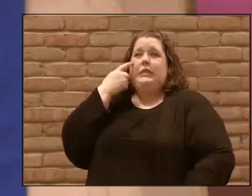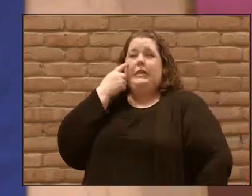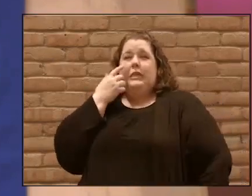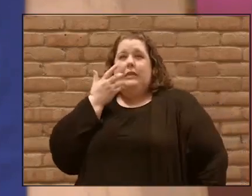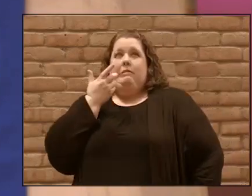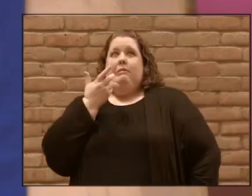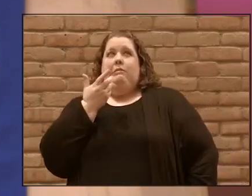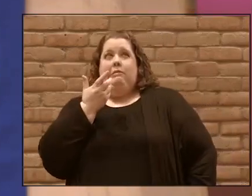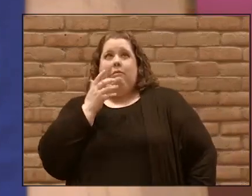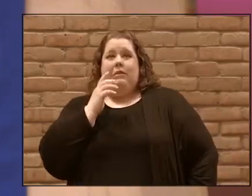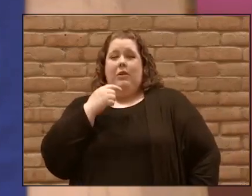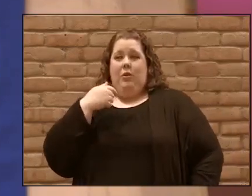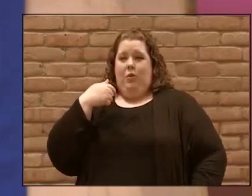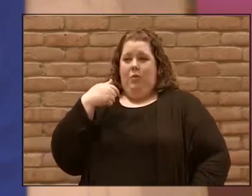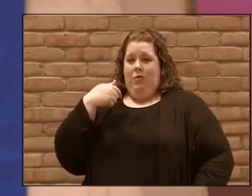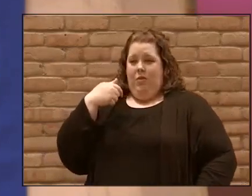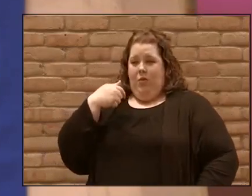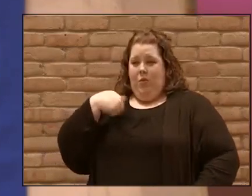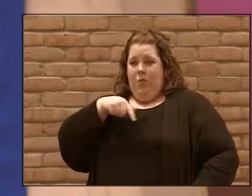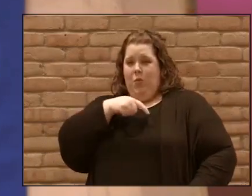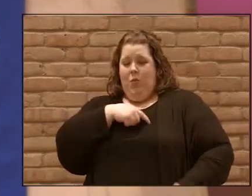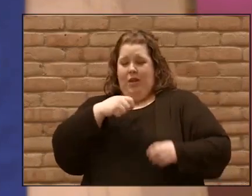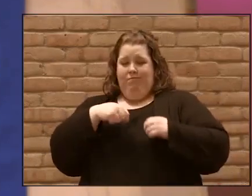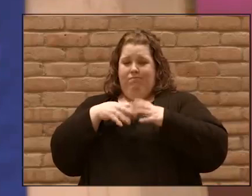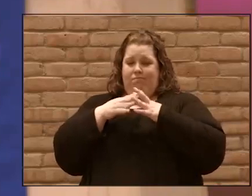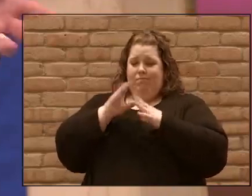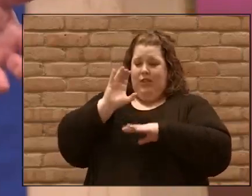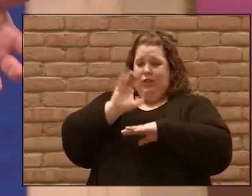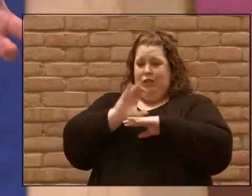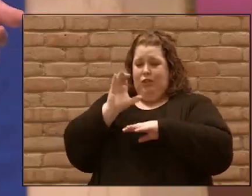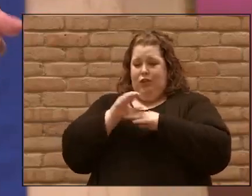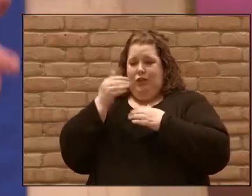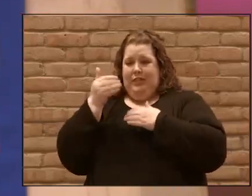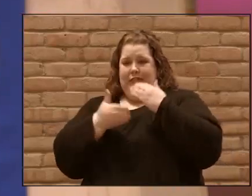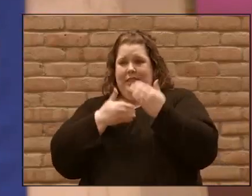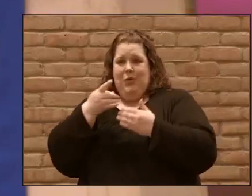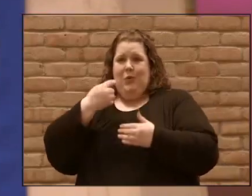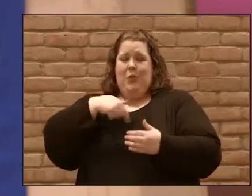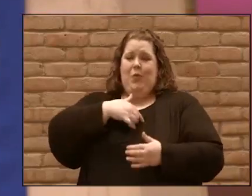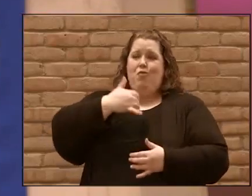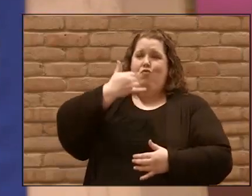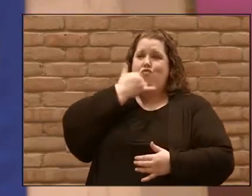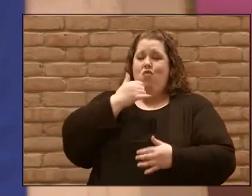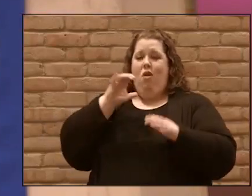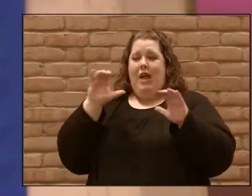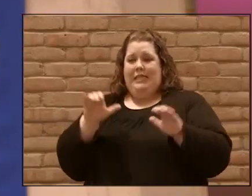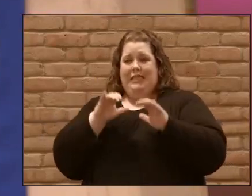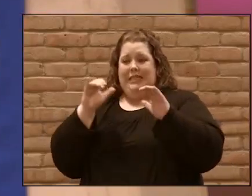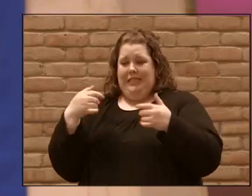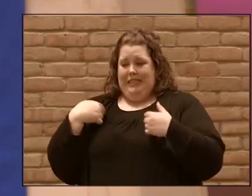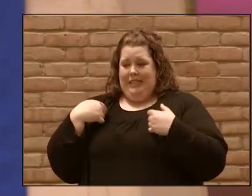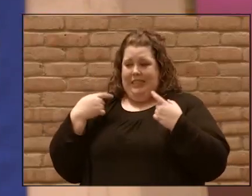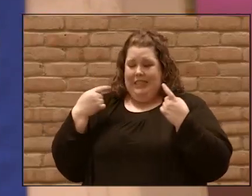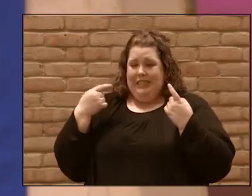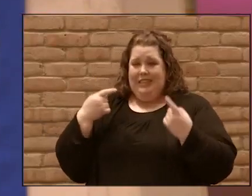as the church have been getting, how we live as the church, wrong for a long, long time?